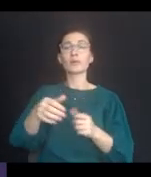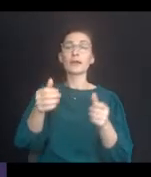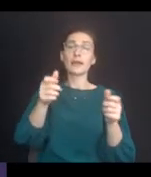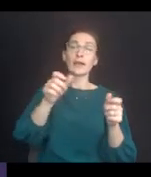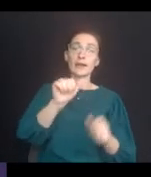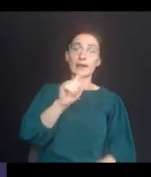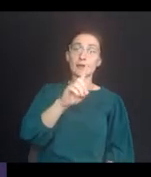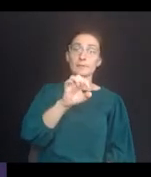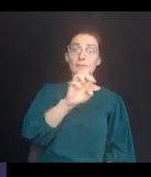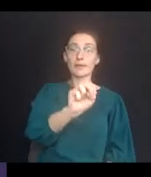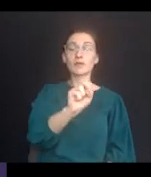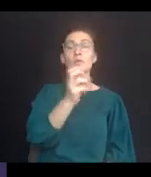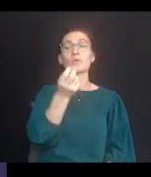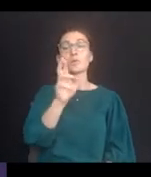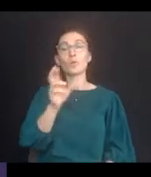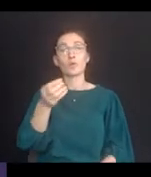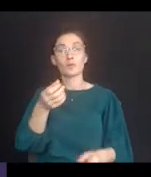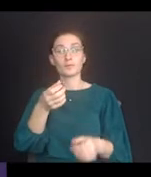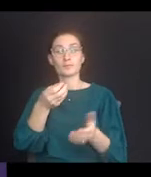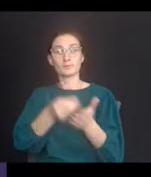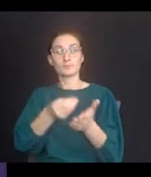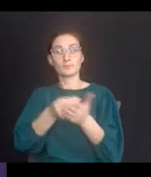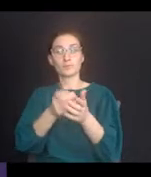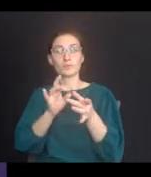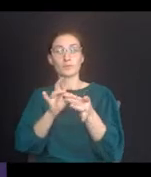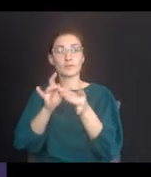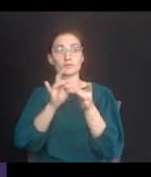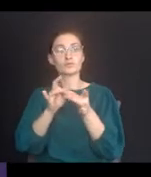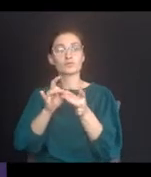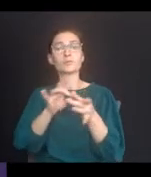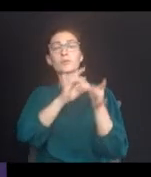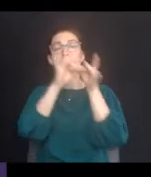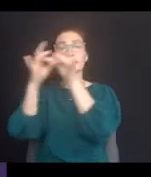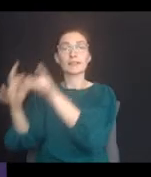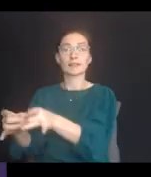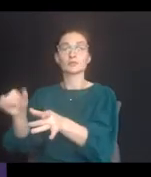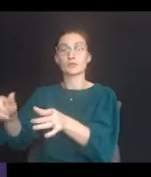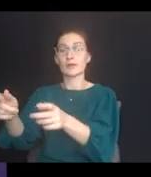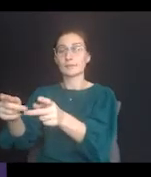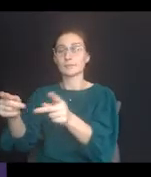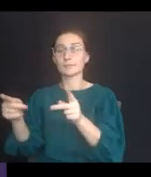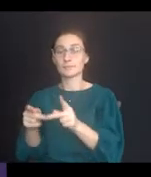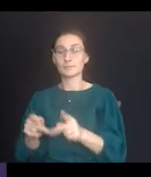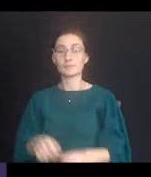administrative, or fiscal relationship of the facility in question to the covered entity.